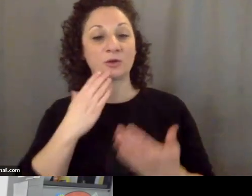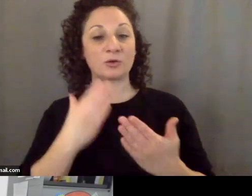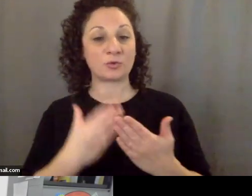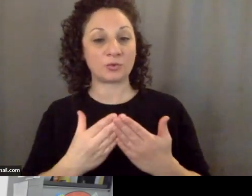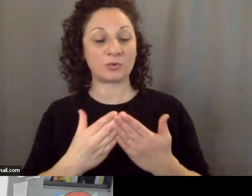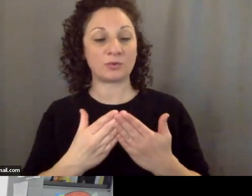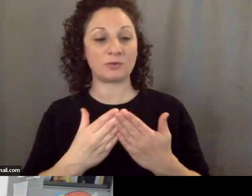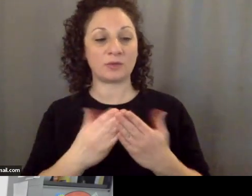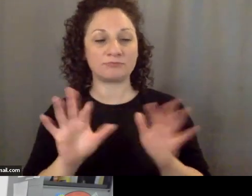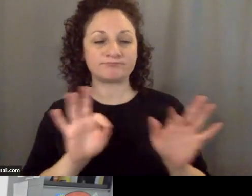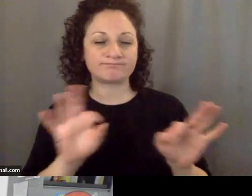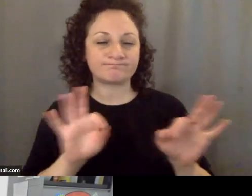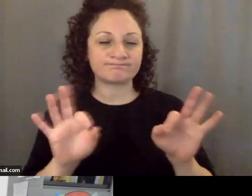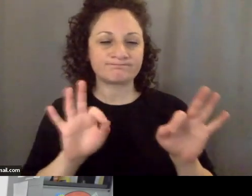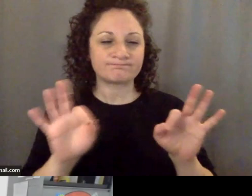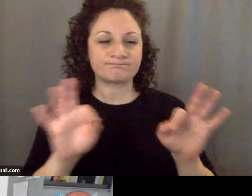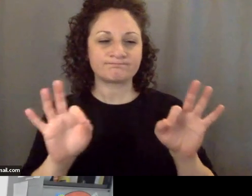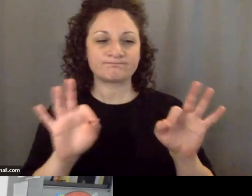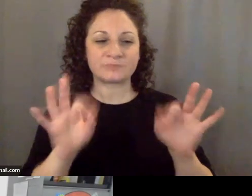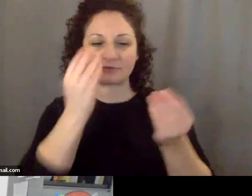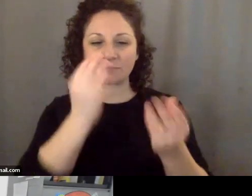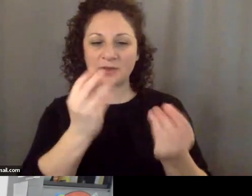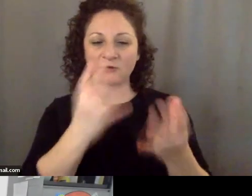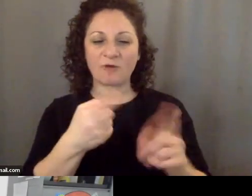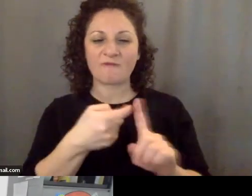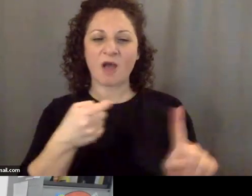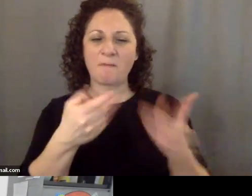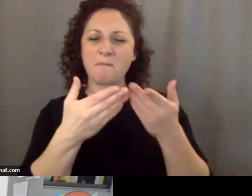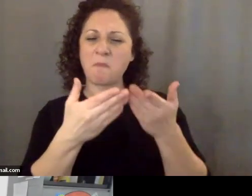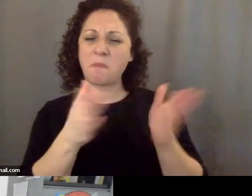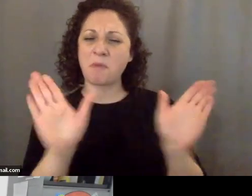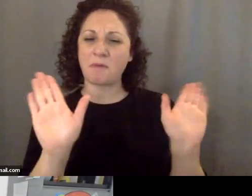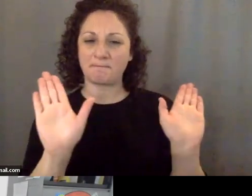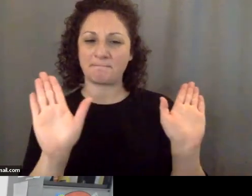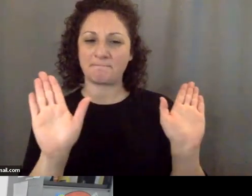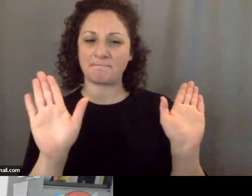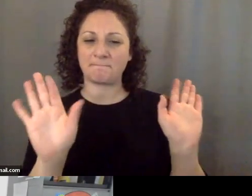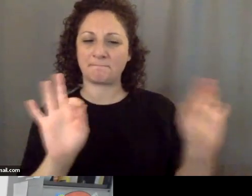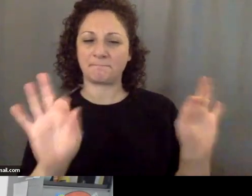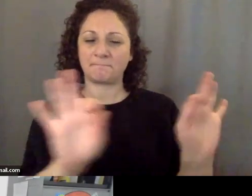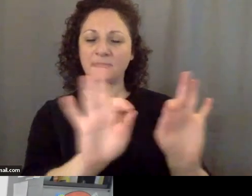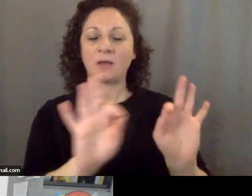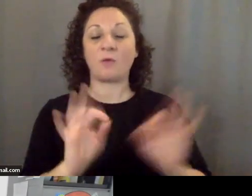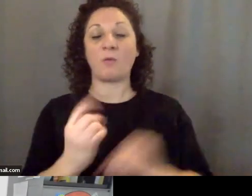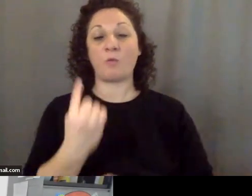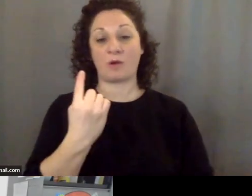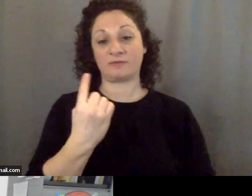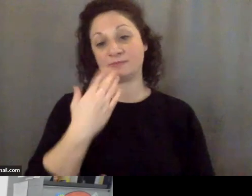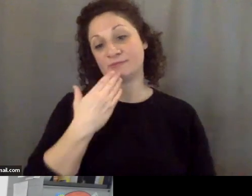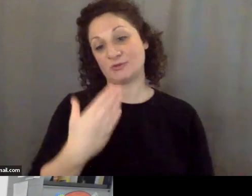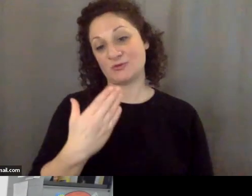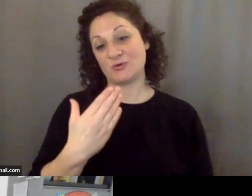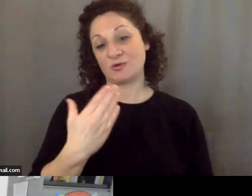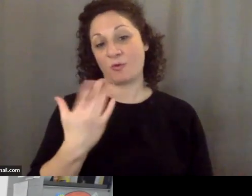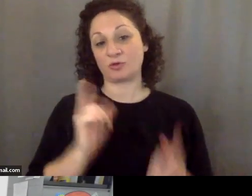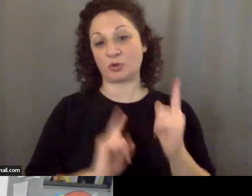a huge number of sources and one of them of course is the good old human to